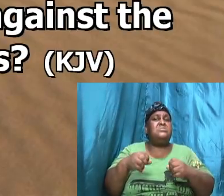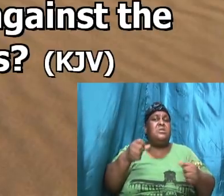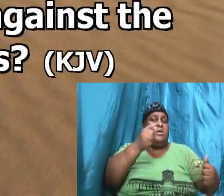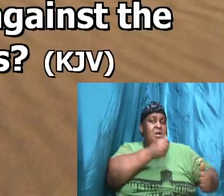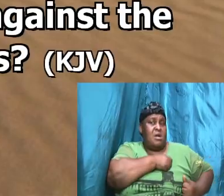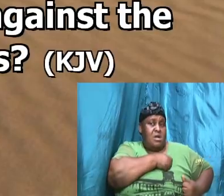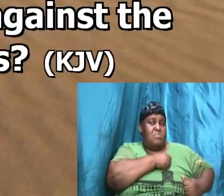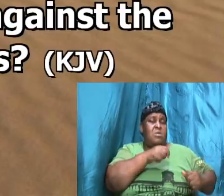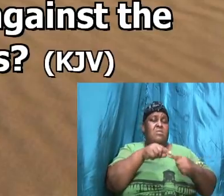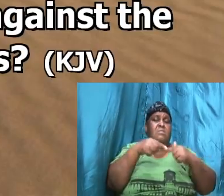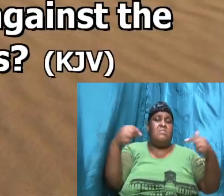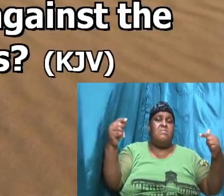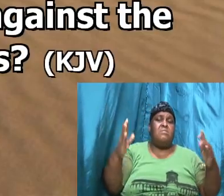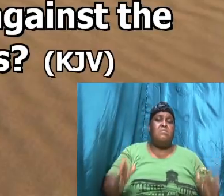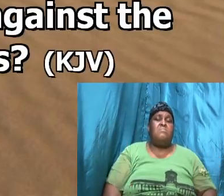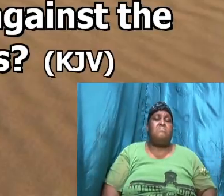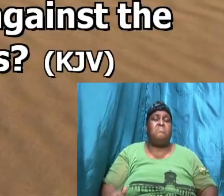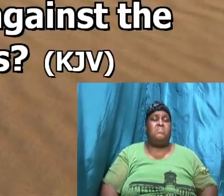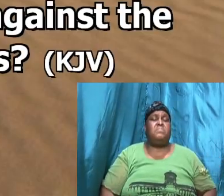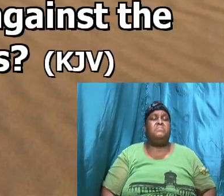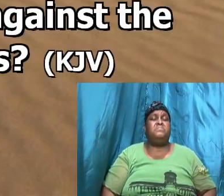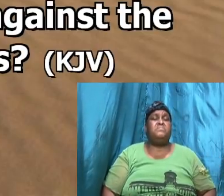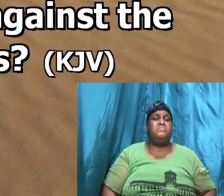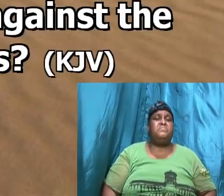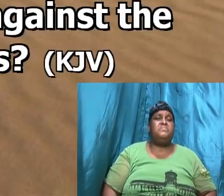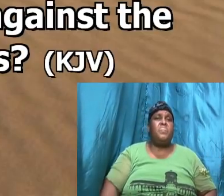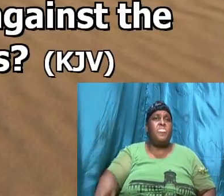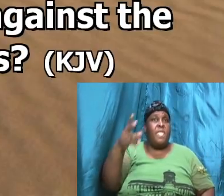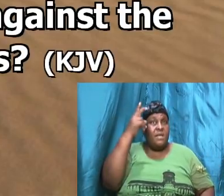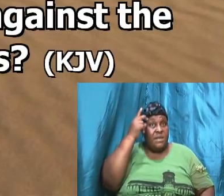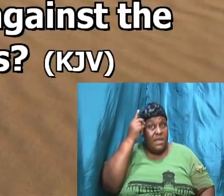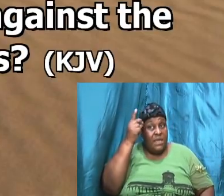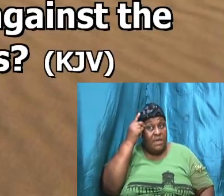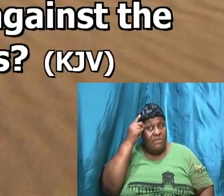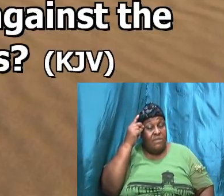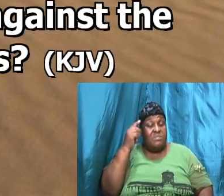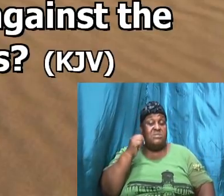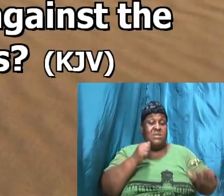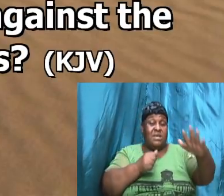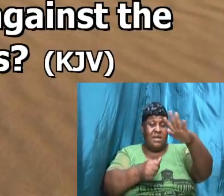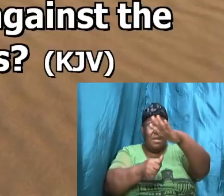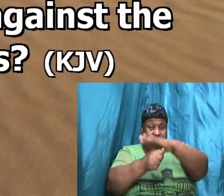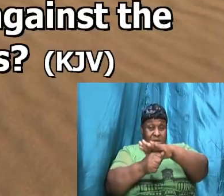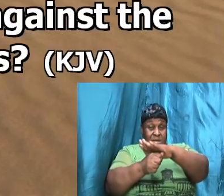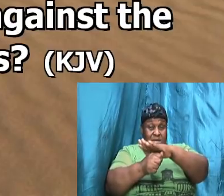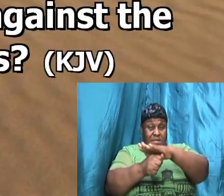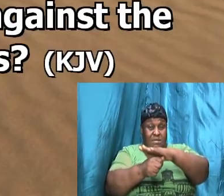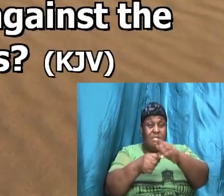predicament here was that David was hiding from Saul